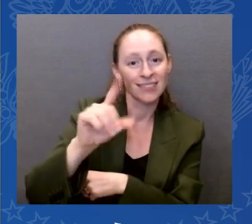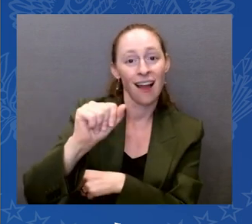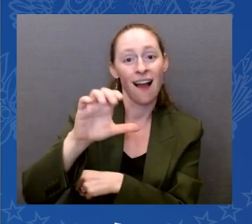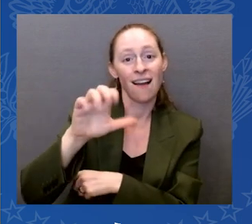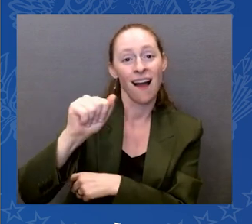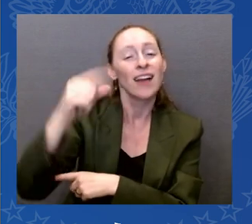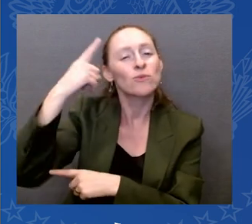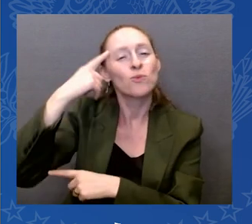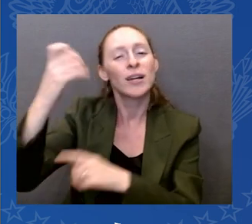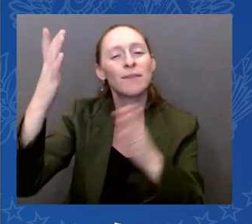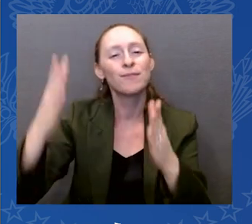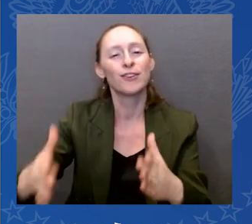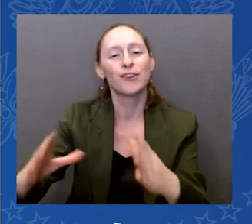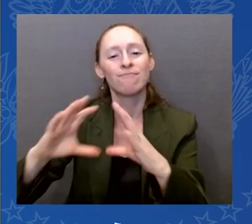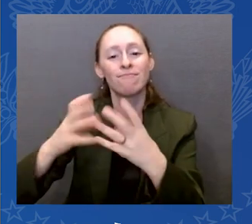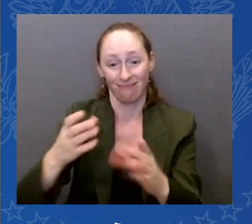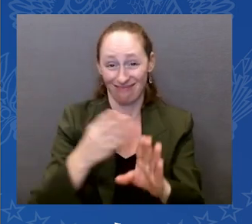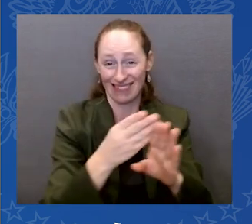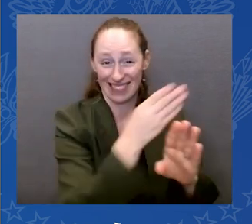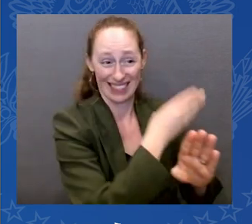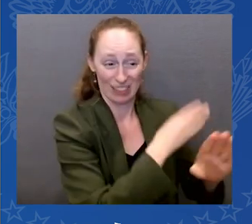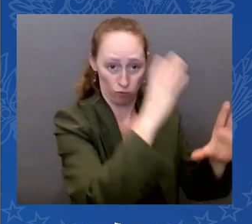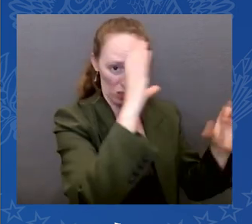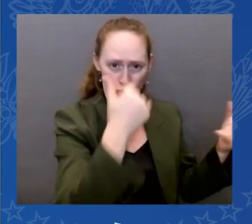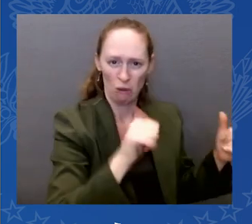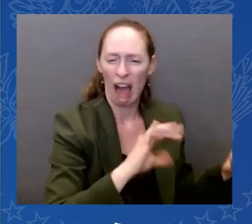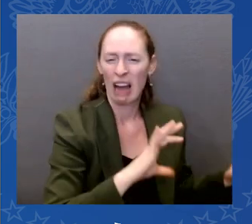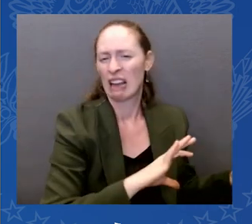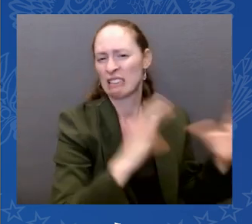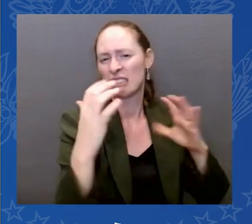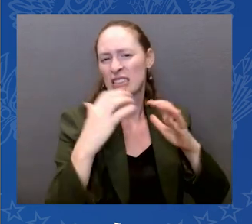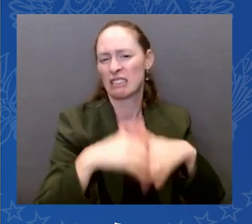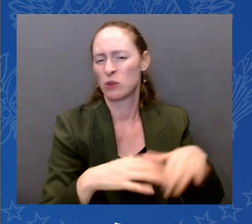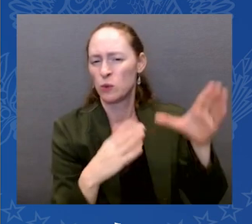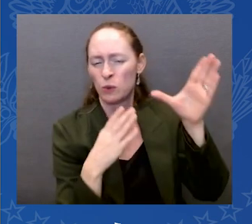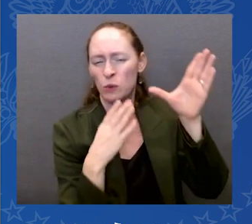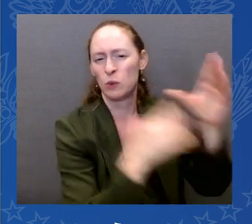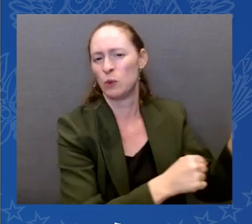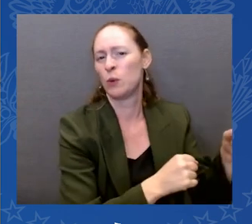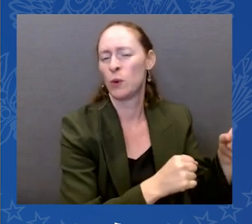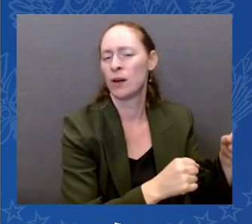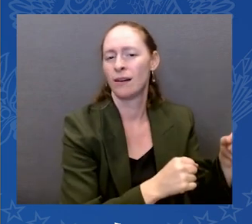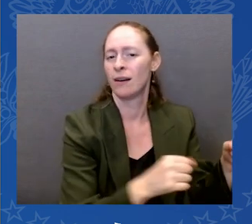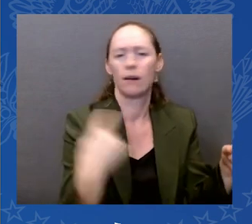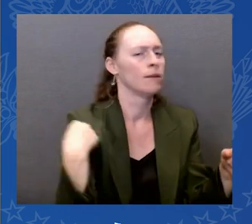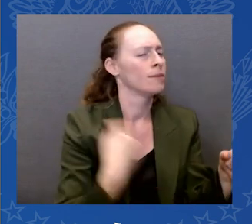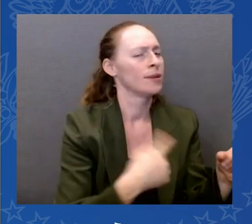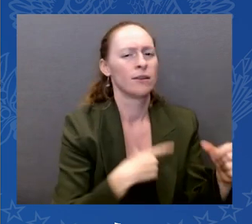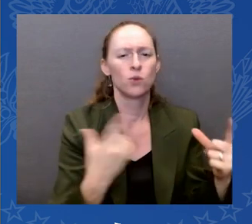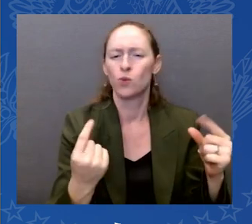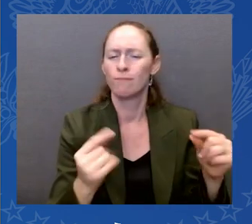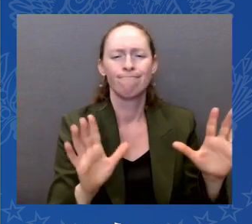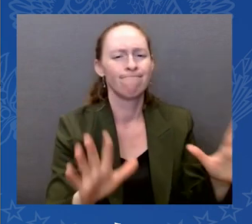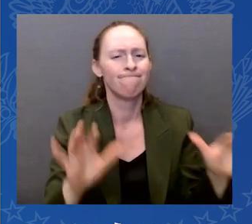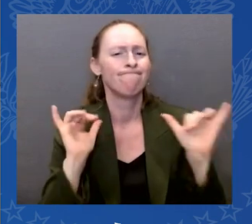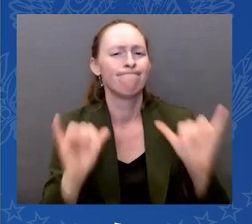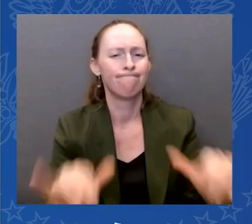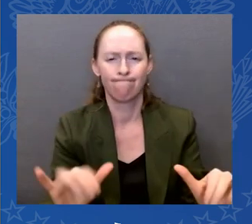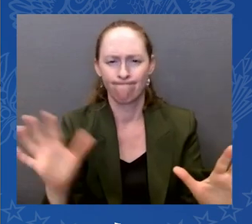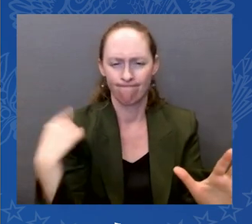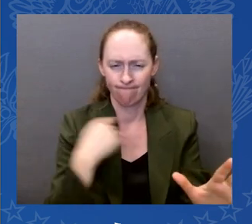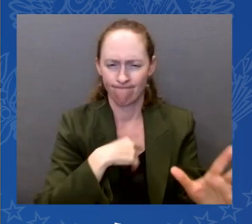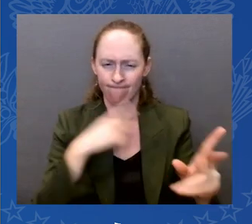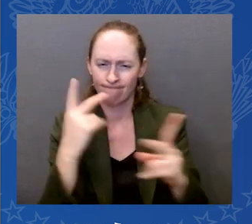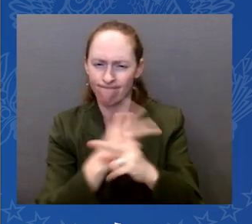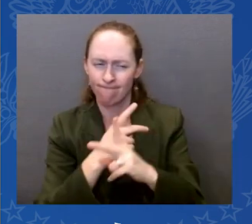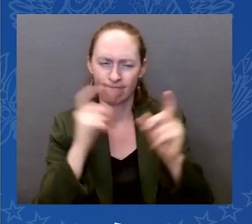America's leadership, we're committed to fixing the immigration system. Instead of working with us on solutions, Republicans are playing politics with human